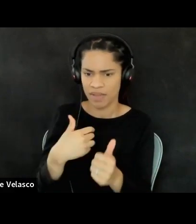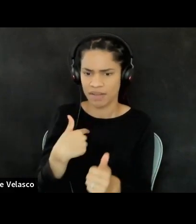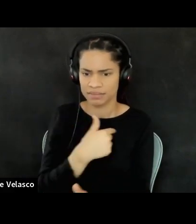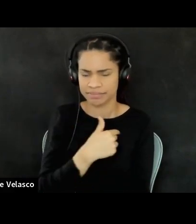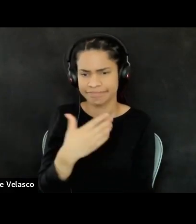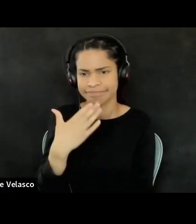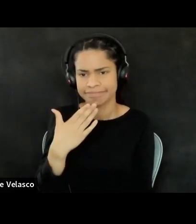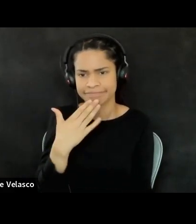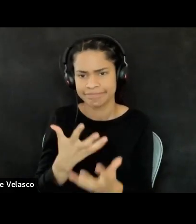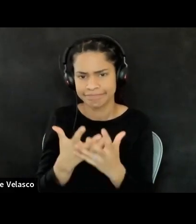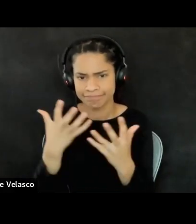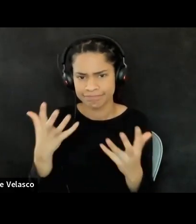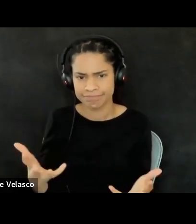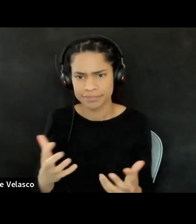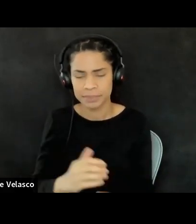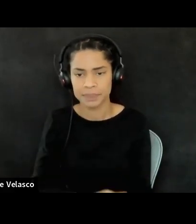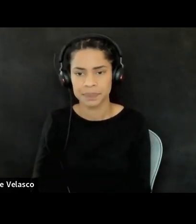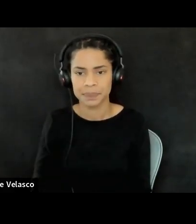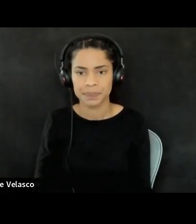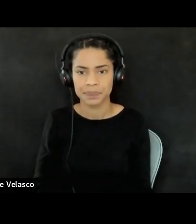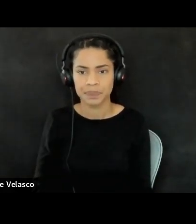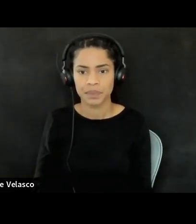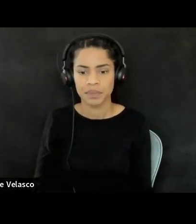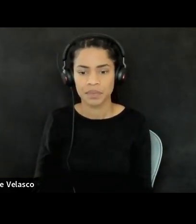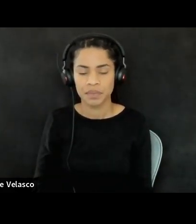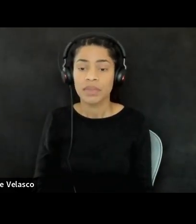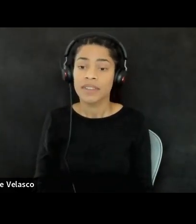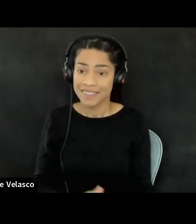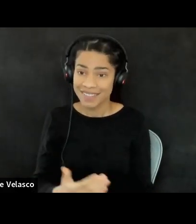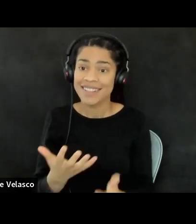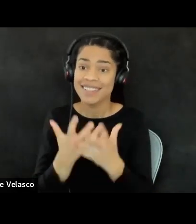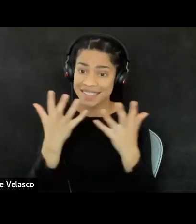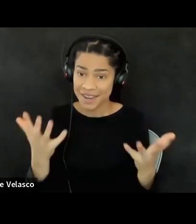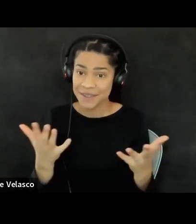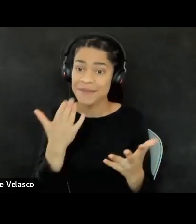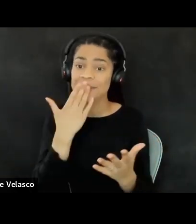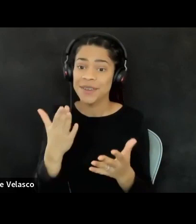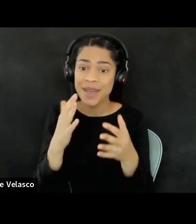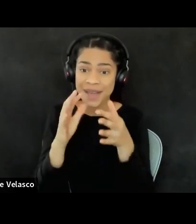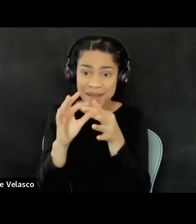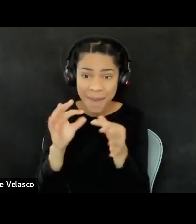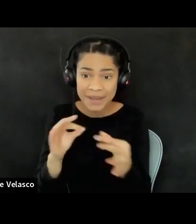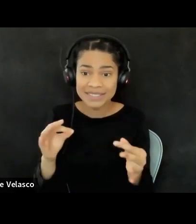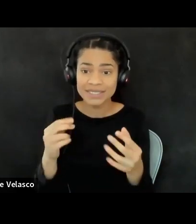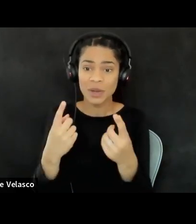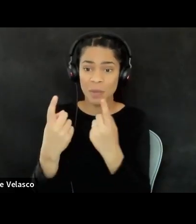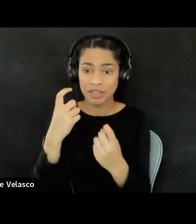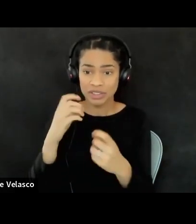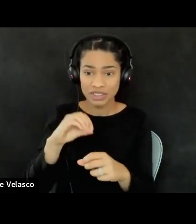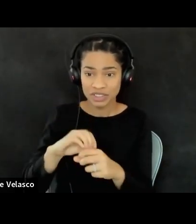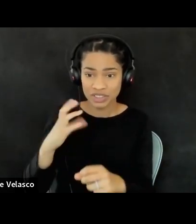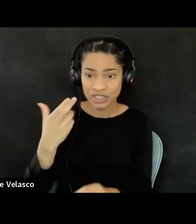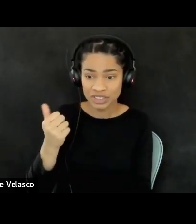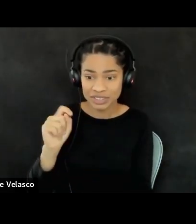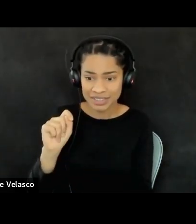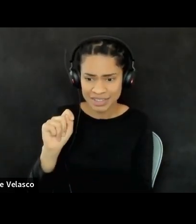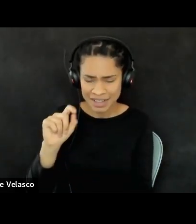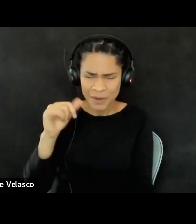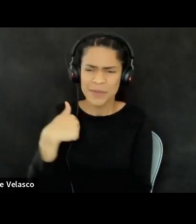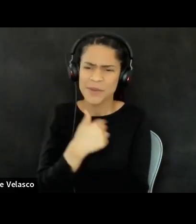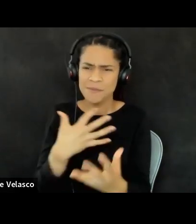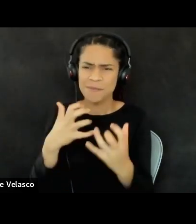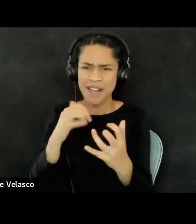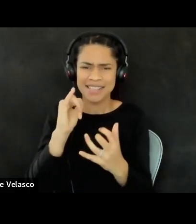that. Um, there were a lot of great comments and questions in the chat, and we would love to keep these conversations